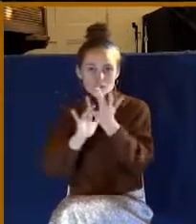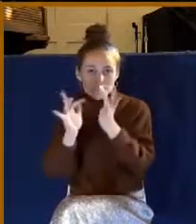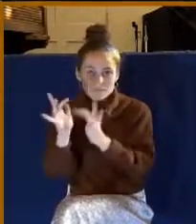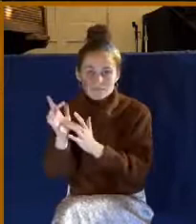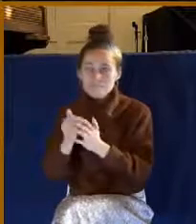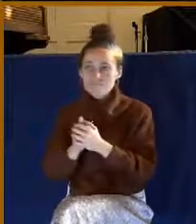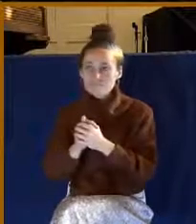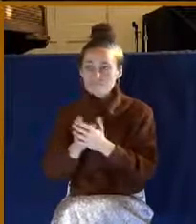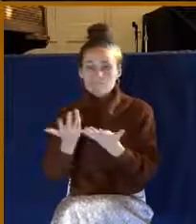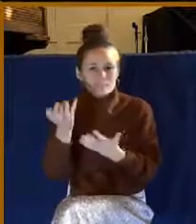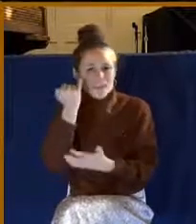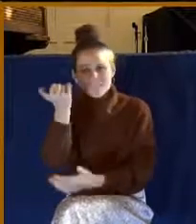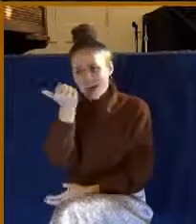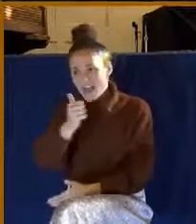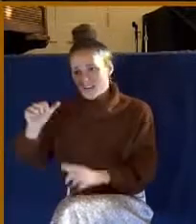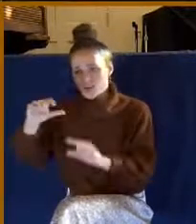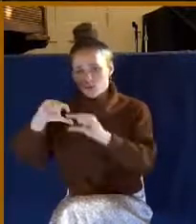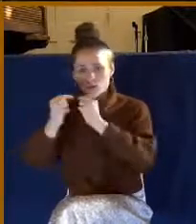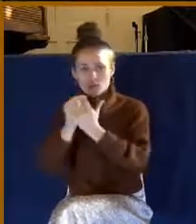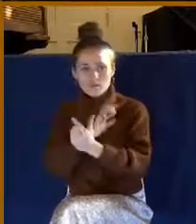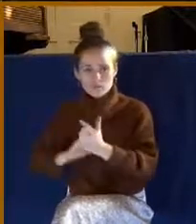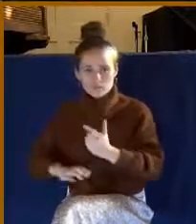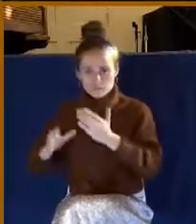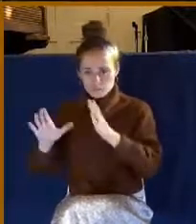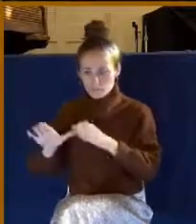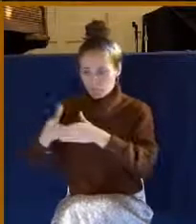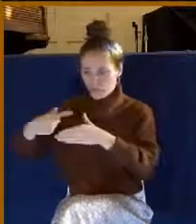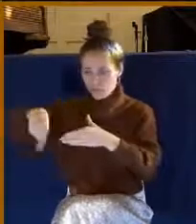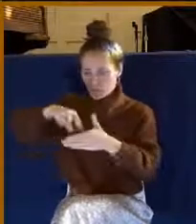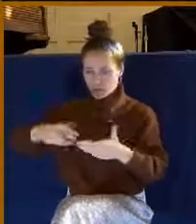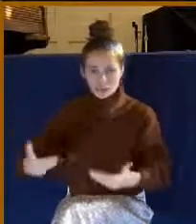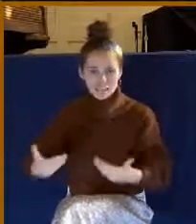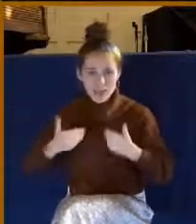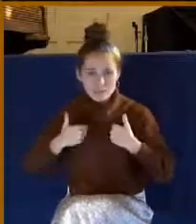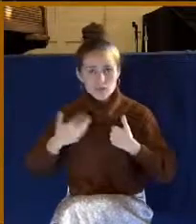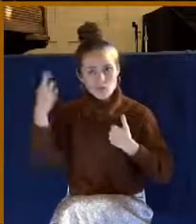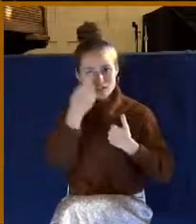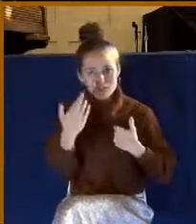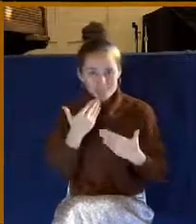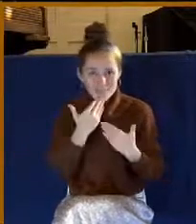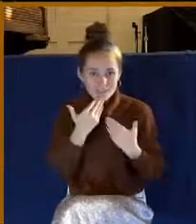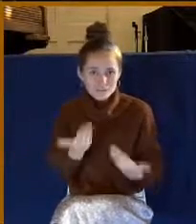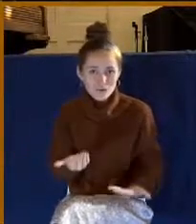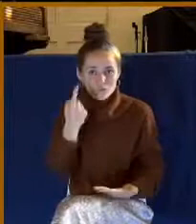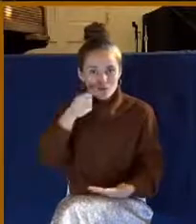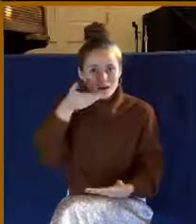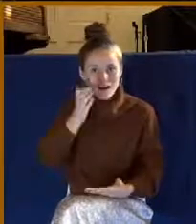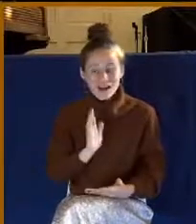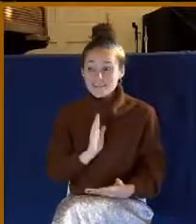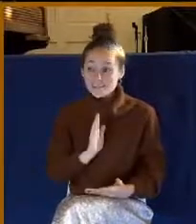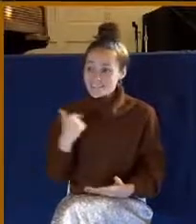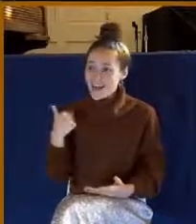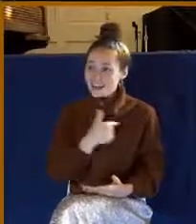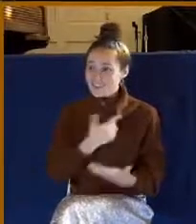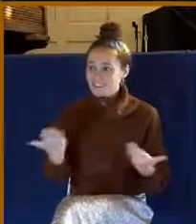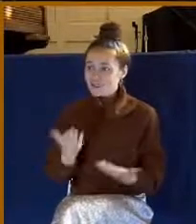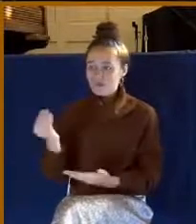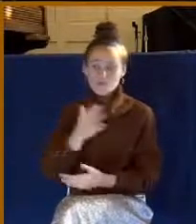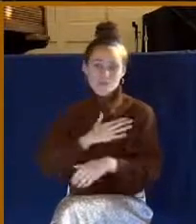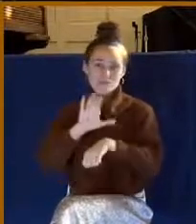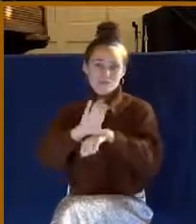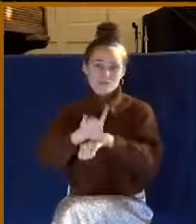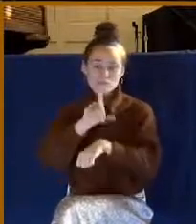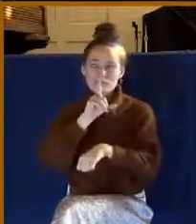have an obligation to be thankful to God, it's we here at Grace because we are so blessed from Almighty